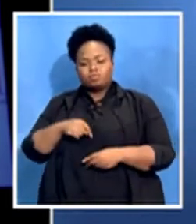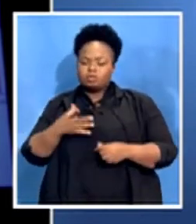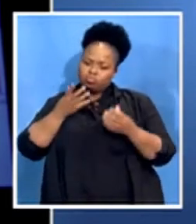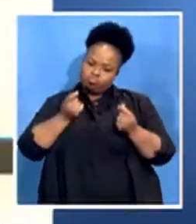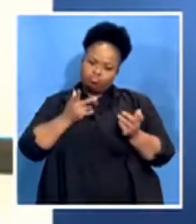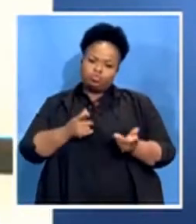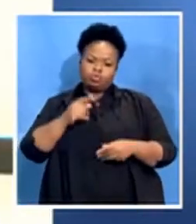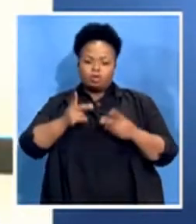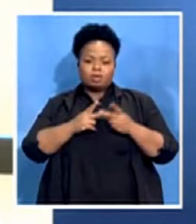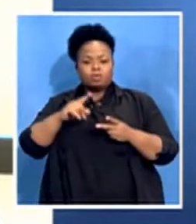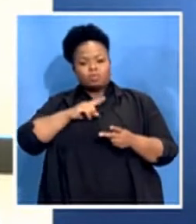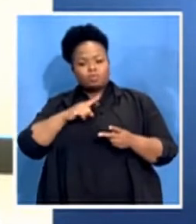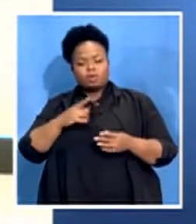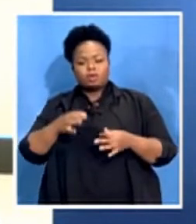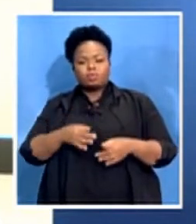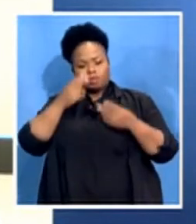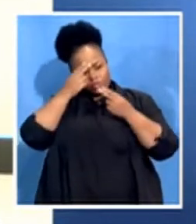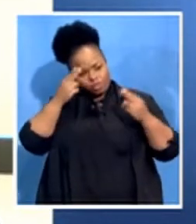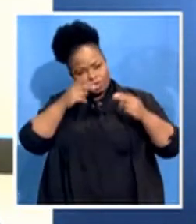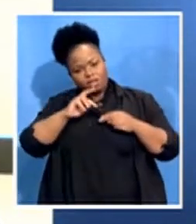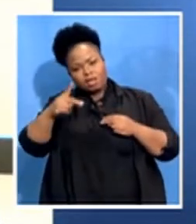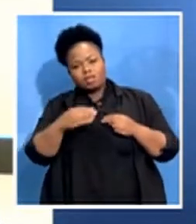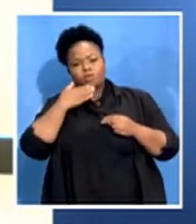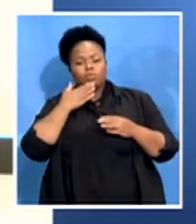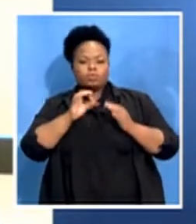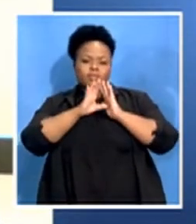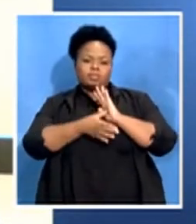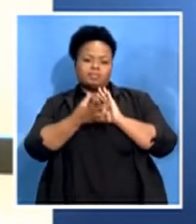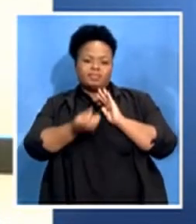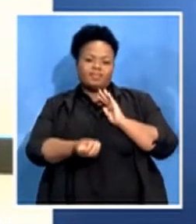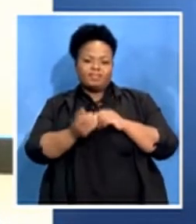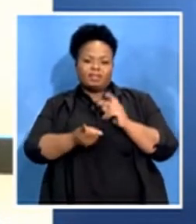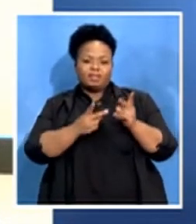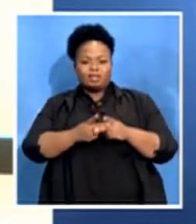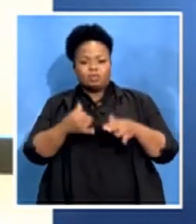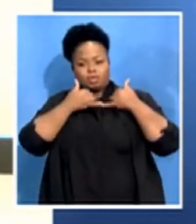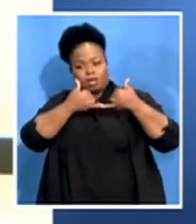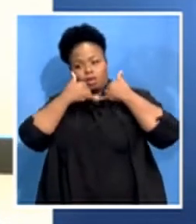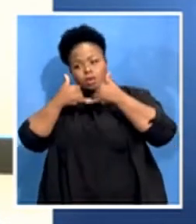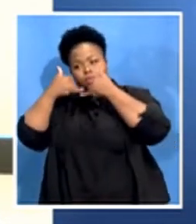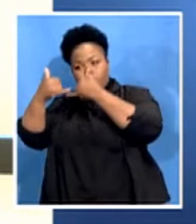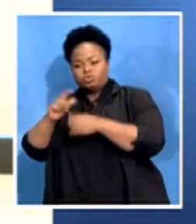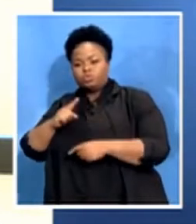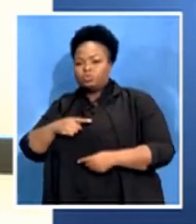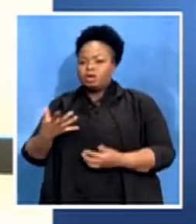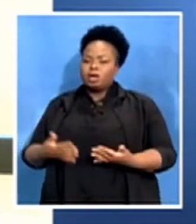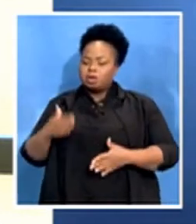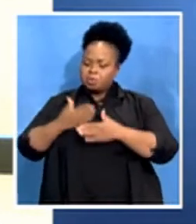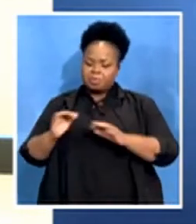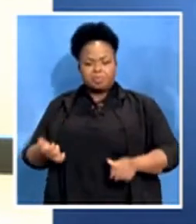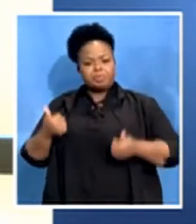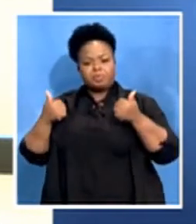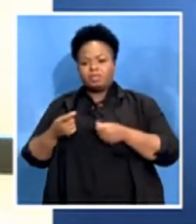artists with disabilities with with with awards because of their outstanding work that they are doing is beside their uh